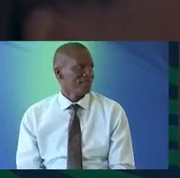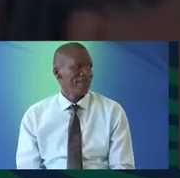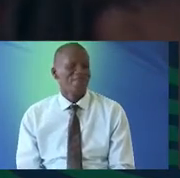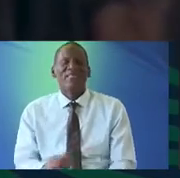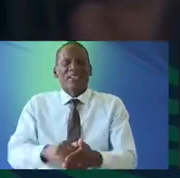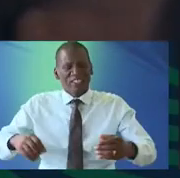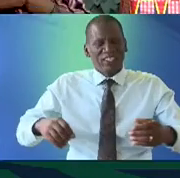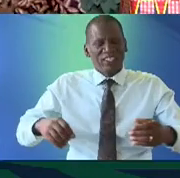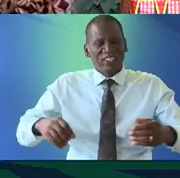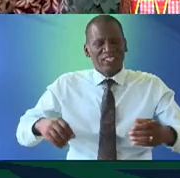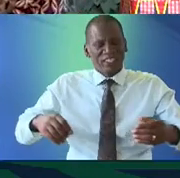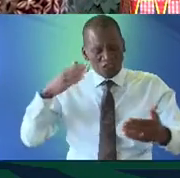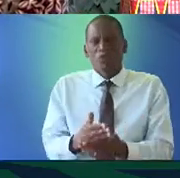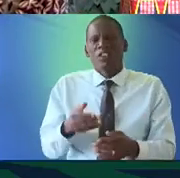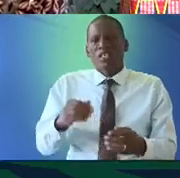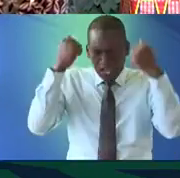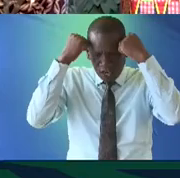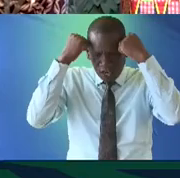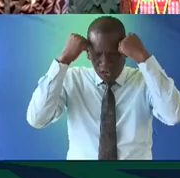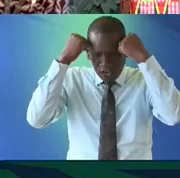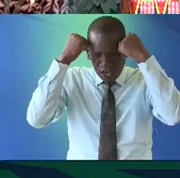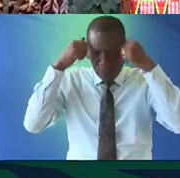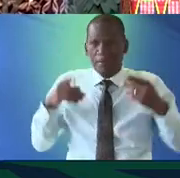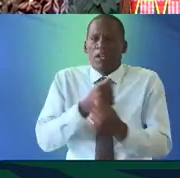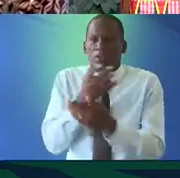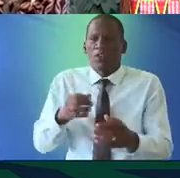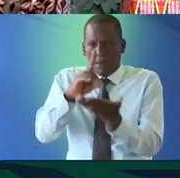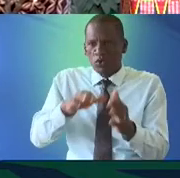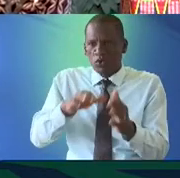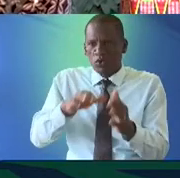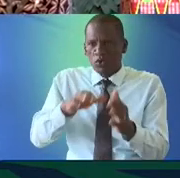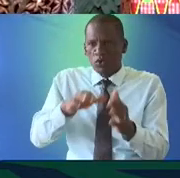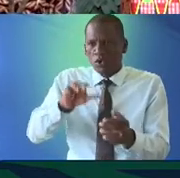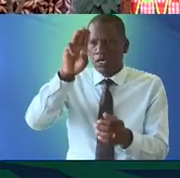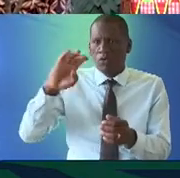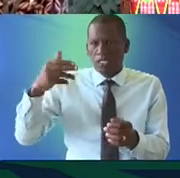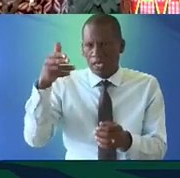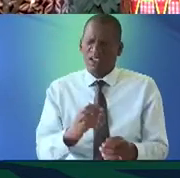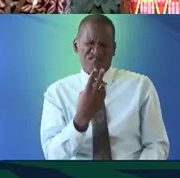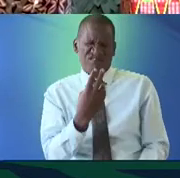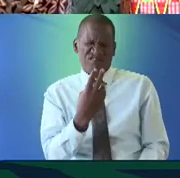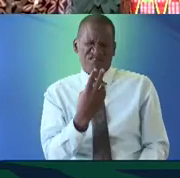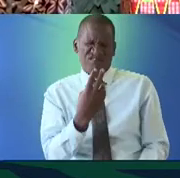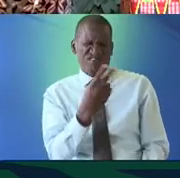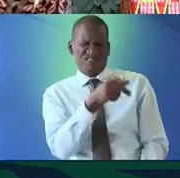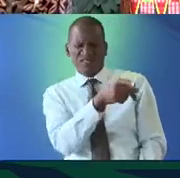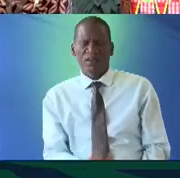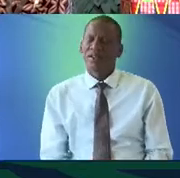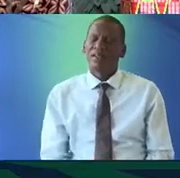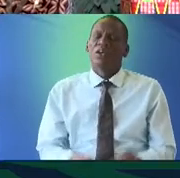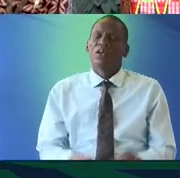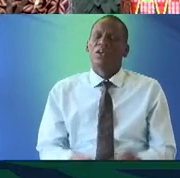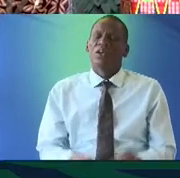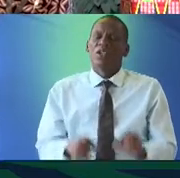wow and that is so true and we academics we like you if you don't call me Dr. Mshayani that you like okay go ahead